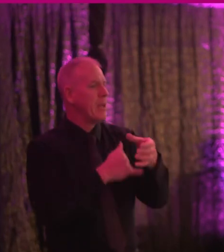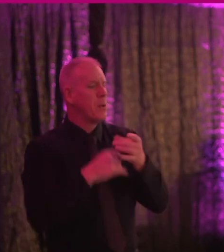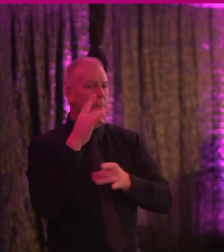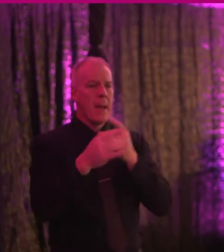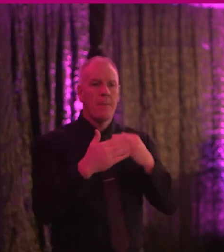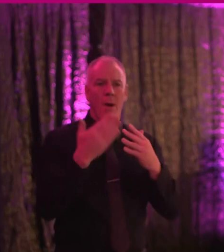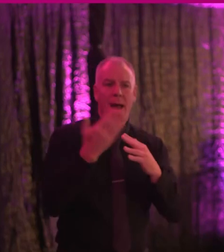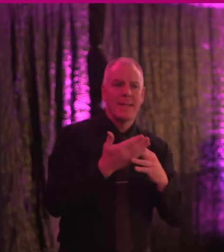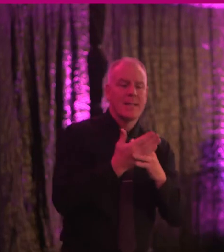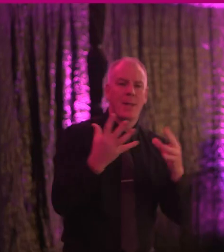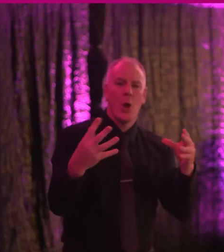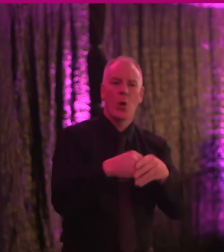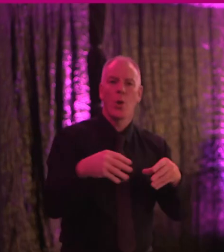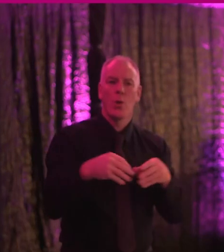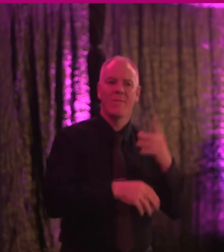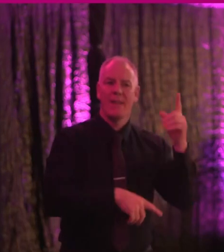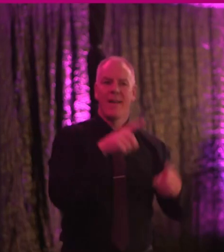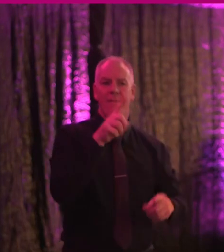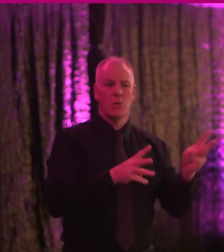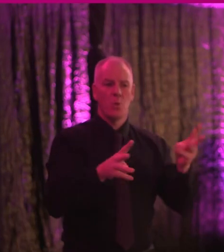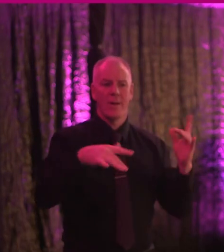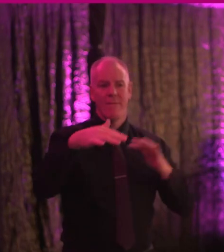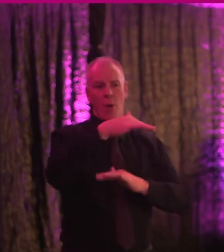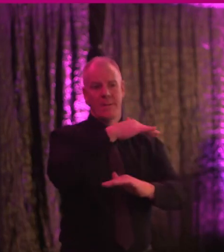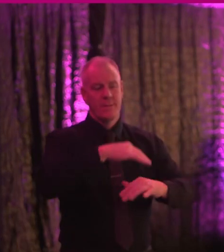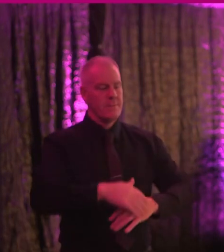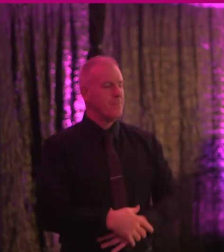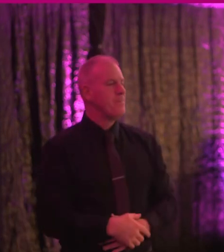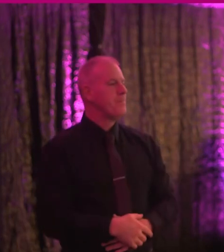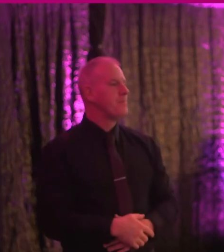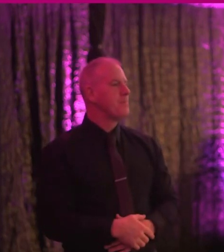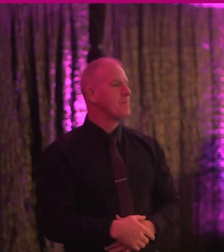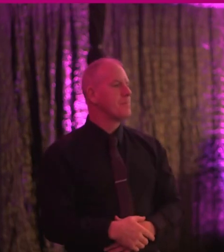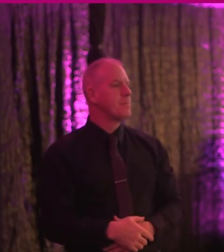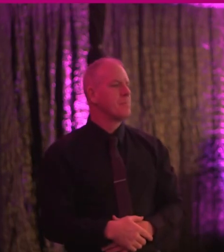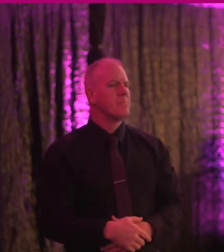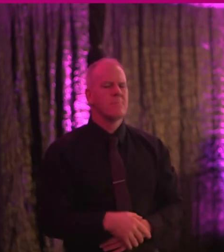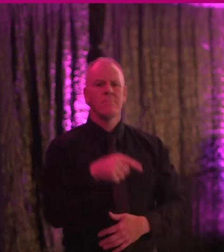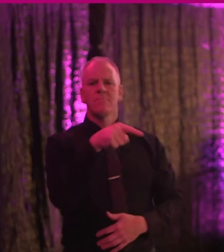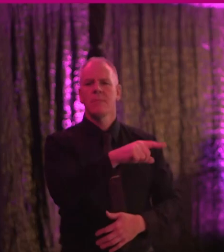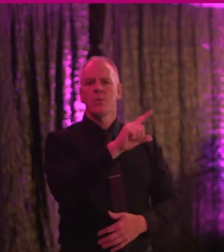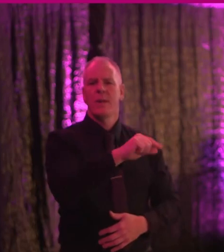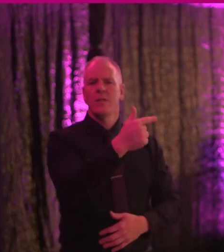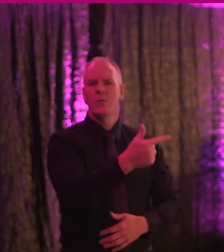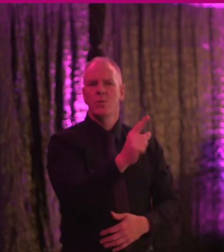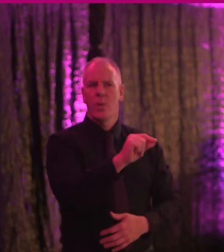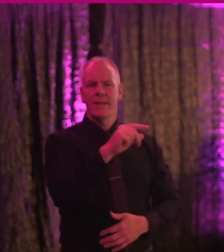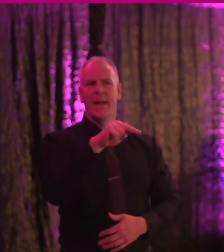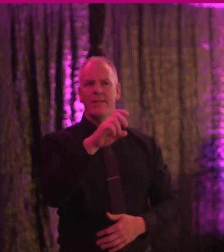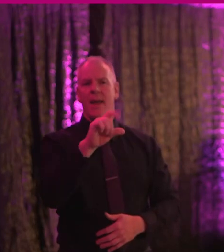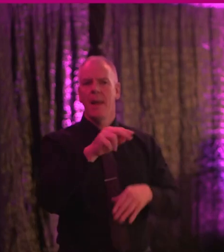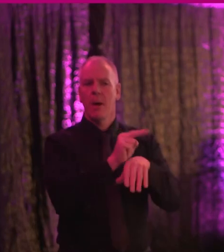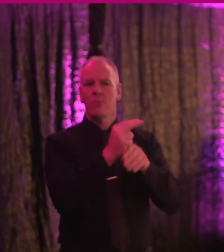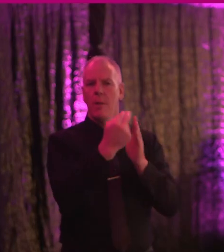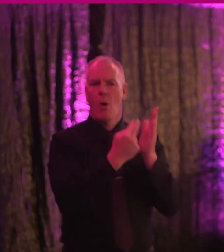accessible, inclusive and diverse working environments. I note that the 2020 NDA monitoring report